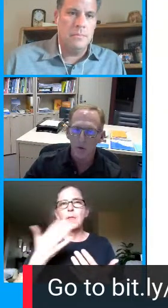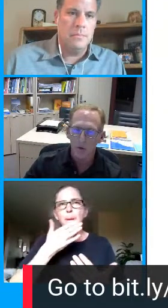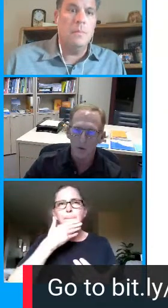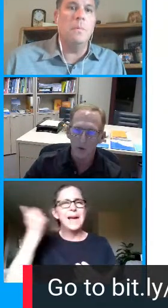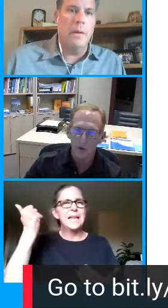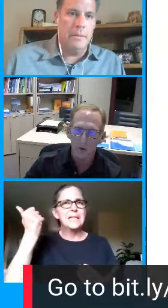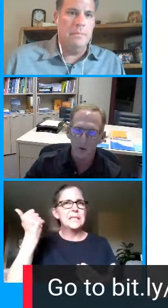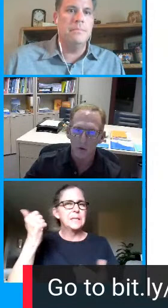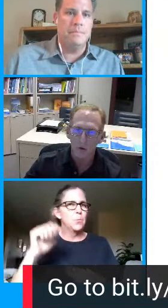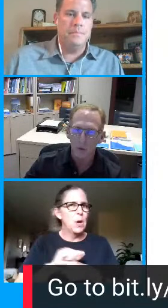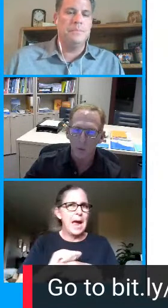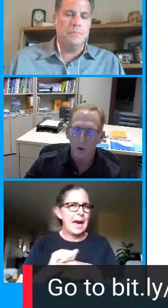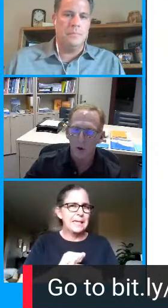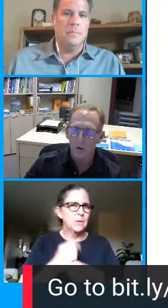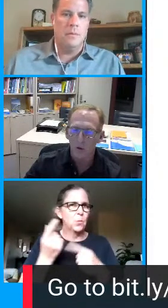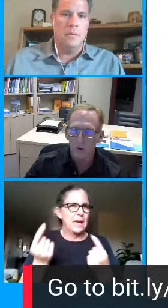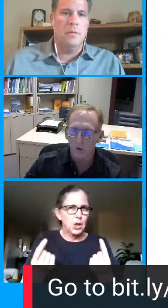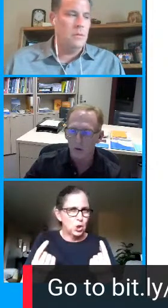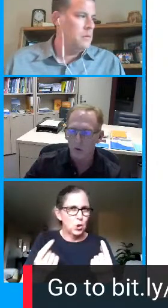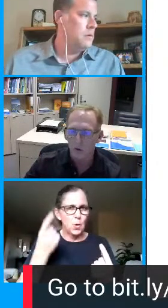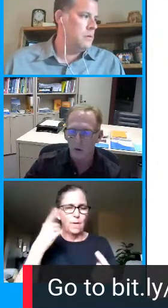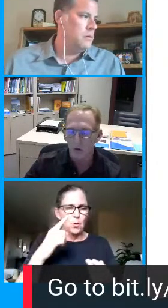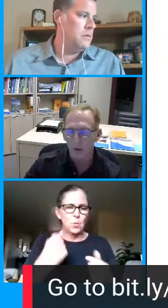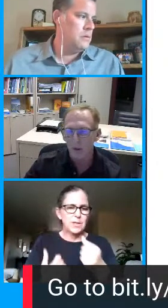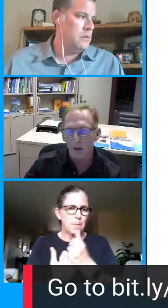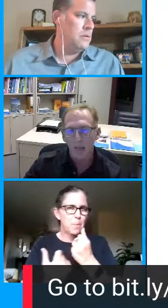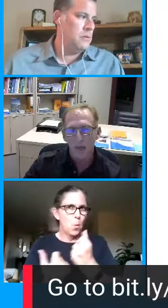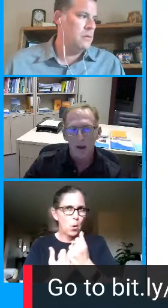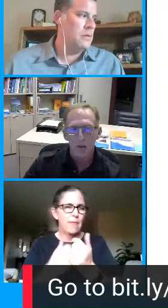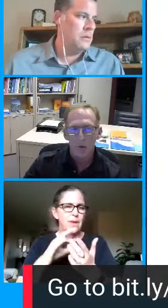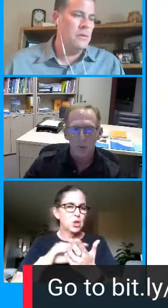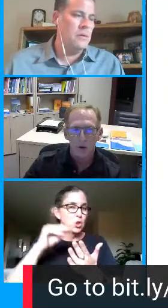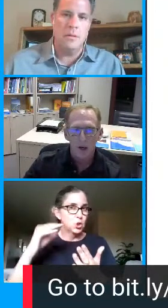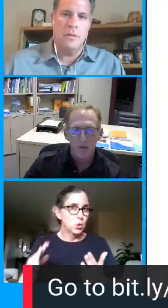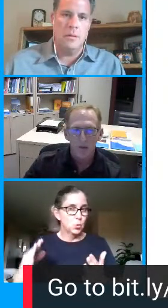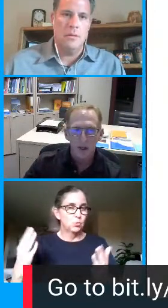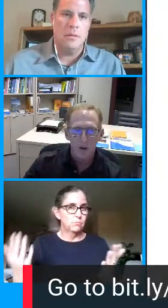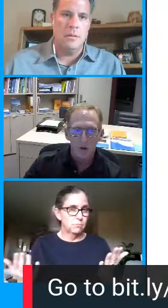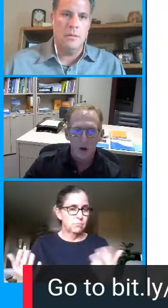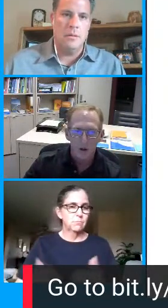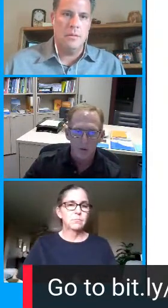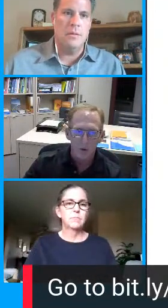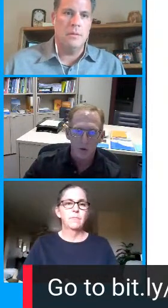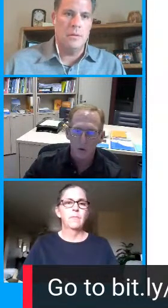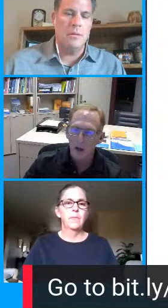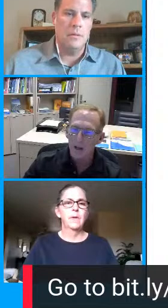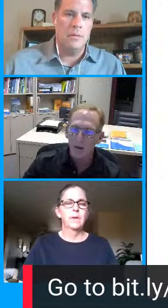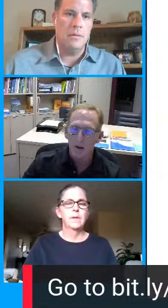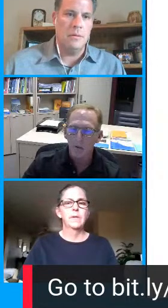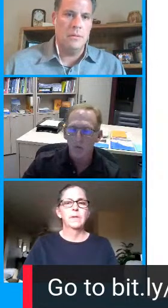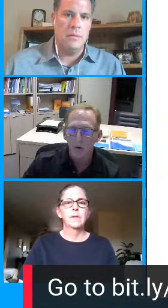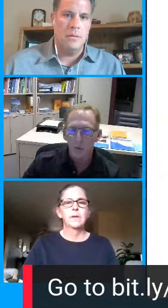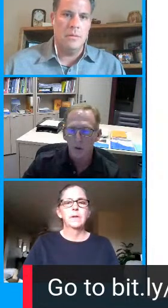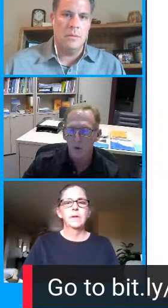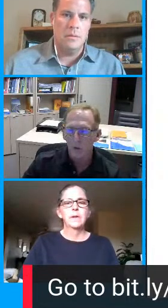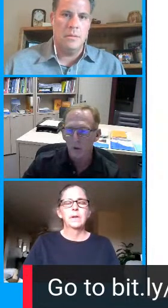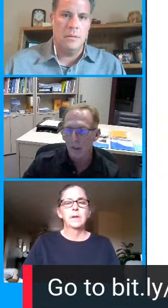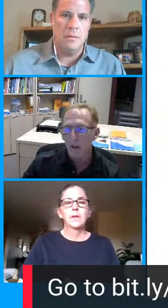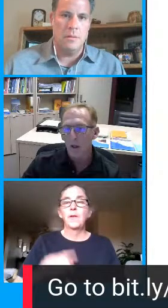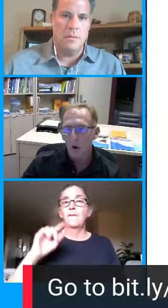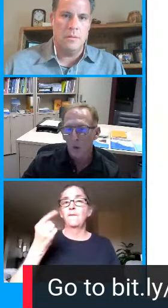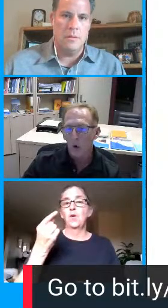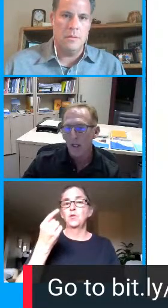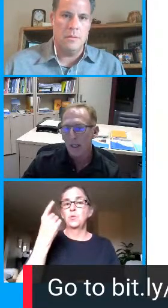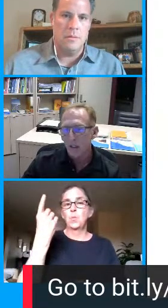put in place as a district to support our students in distance learning and they're they're kind of in that little colorful design there and the first one is